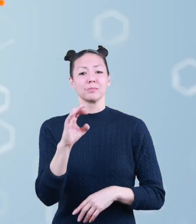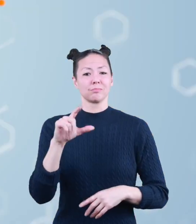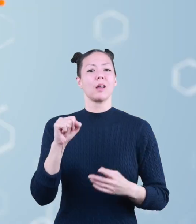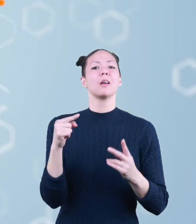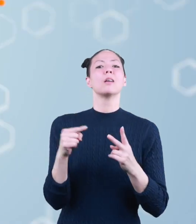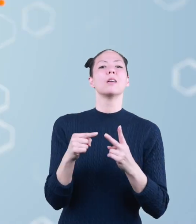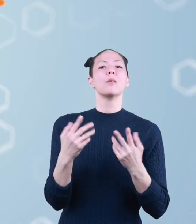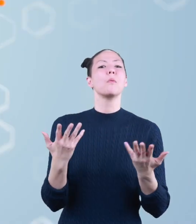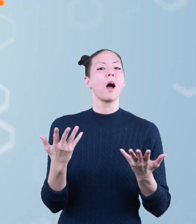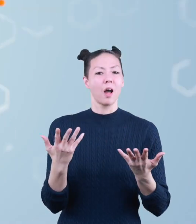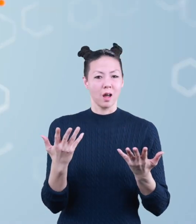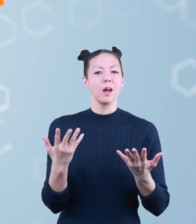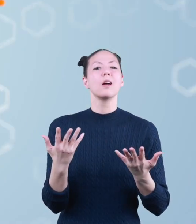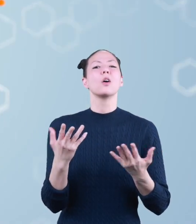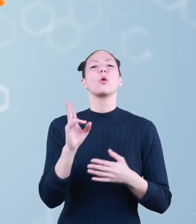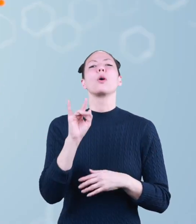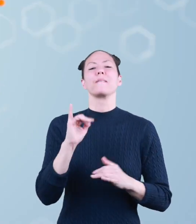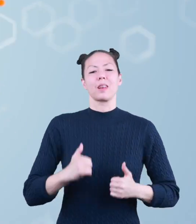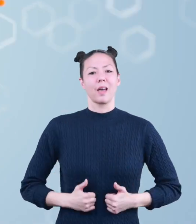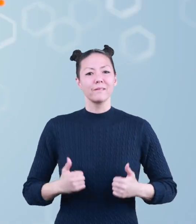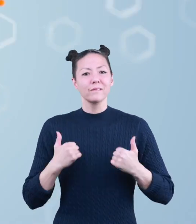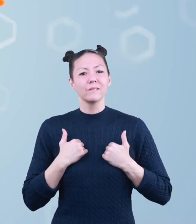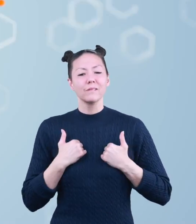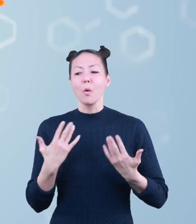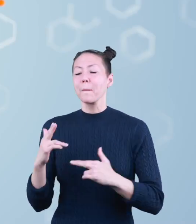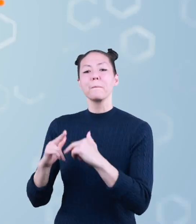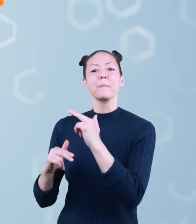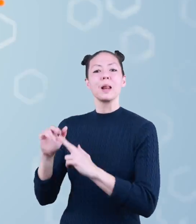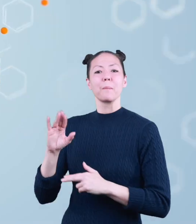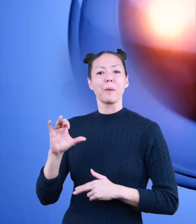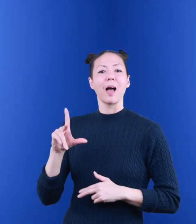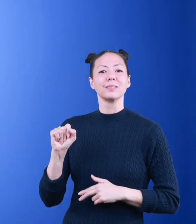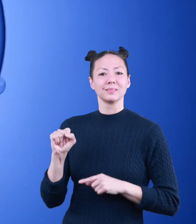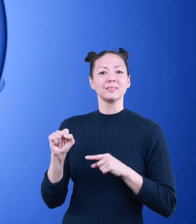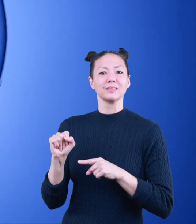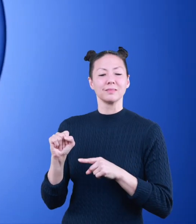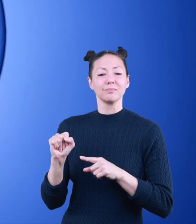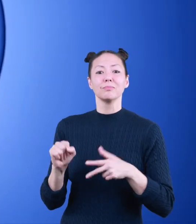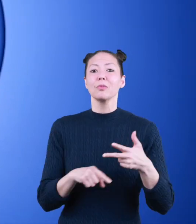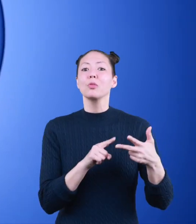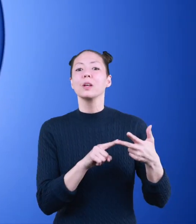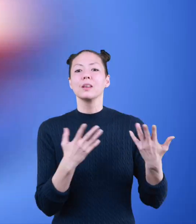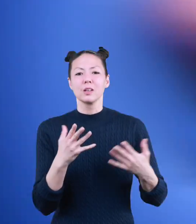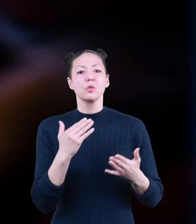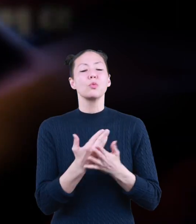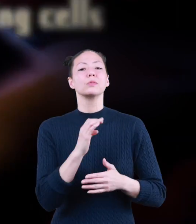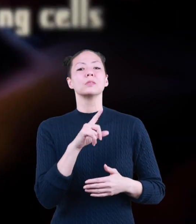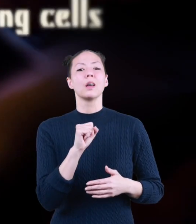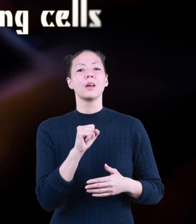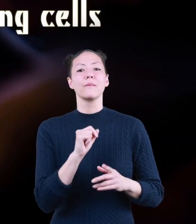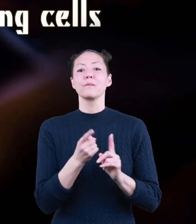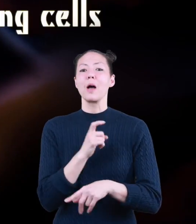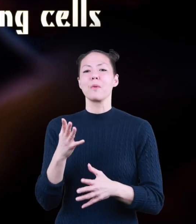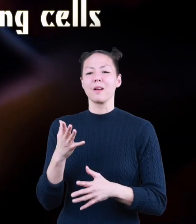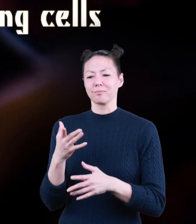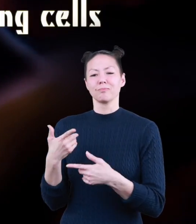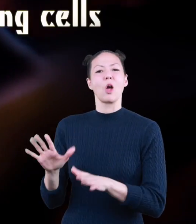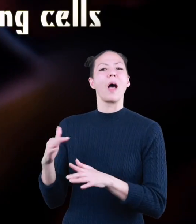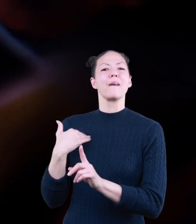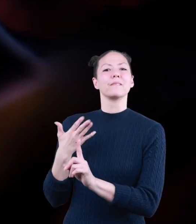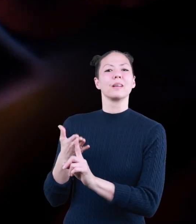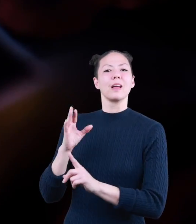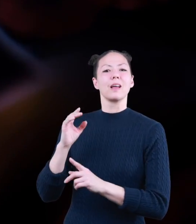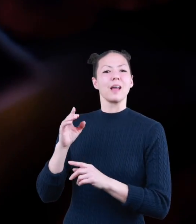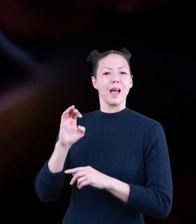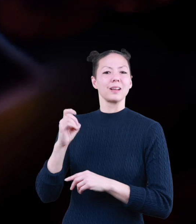cells are the basic unit of life or the building blocks. Three, new cells come from existing